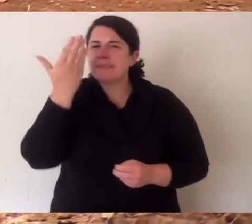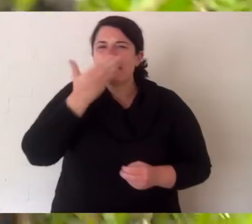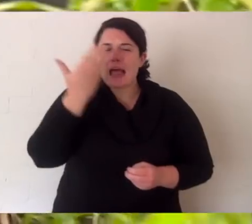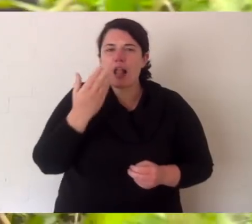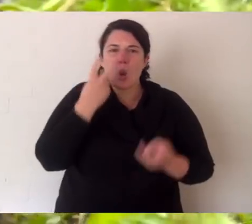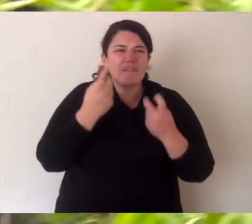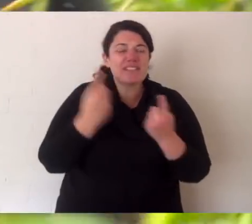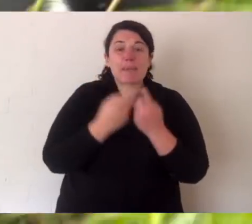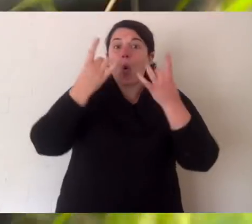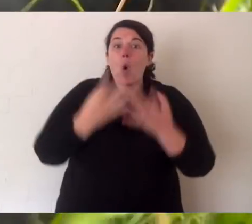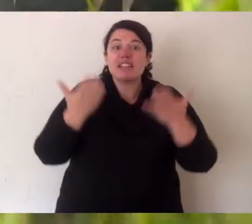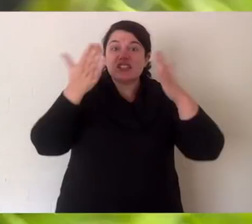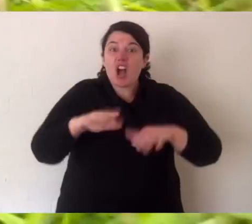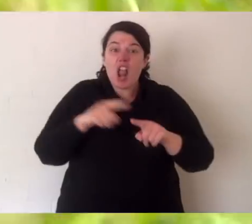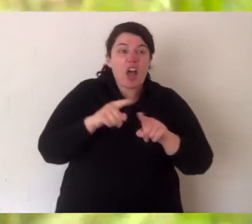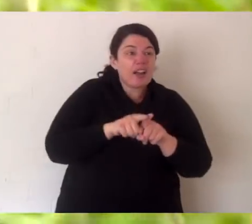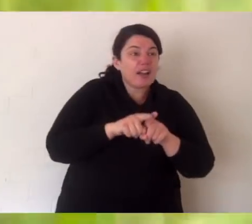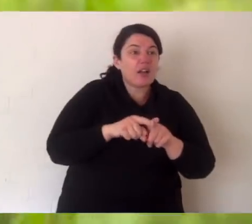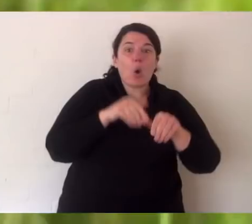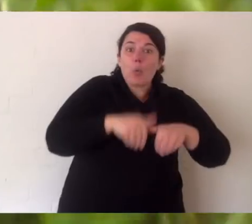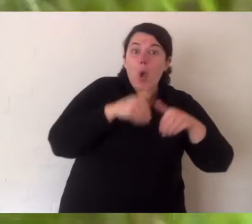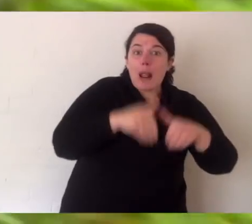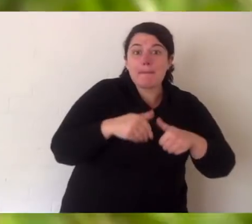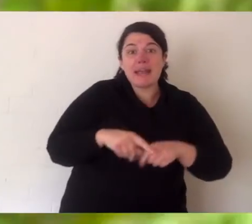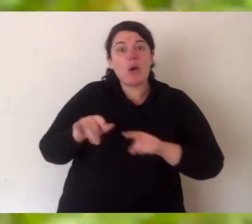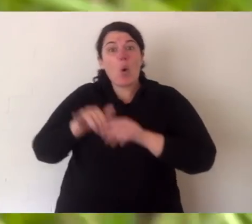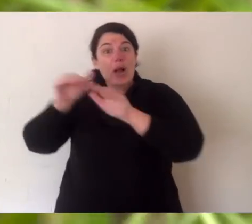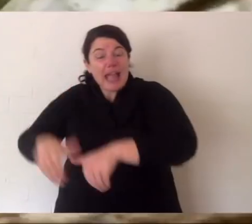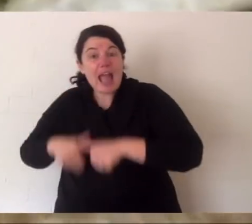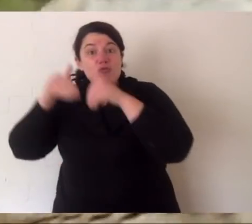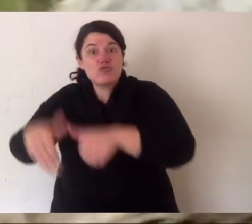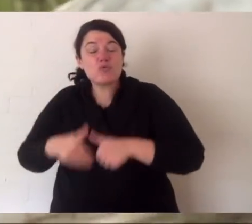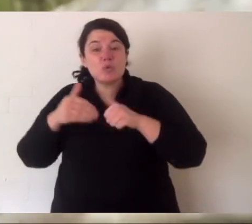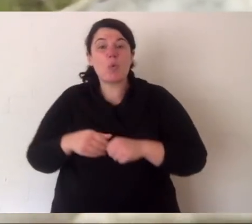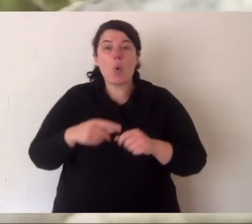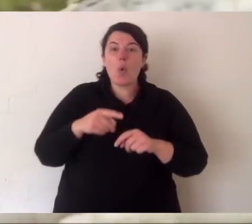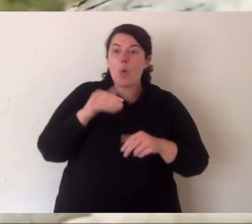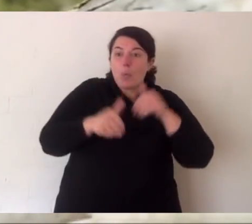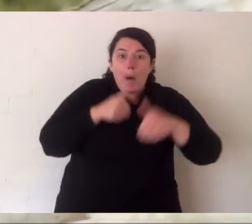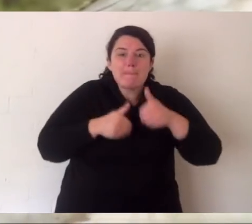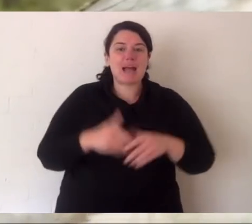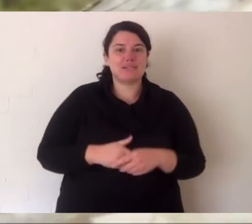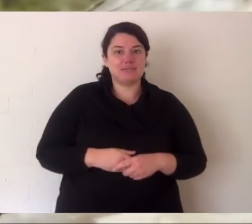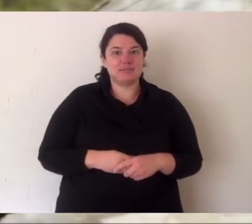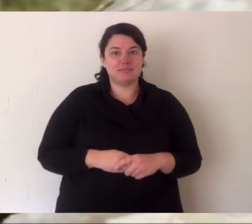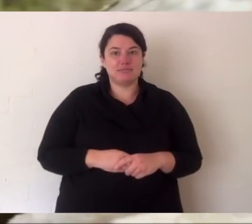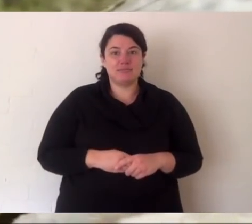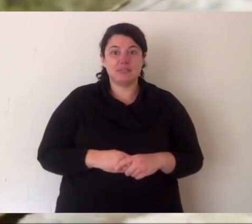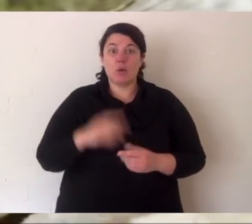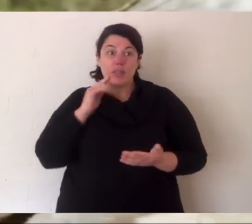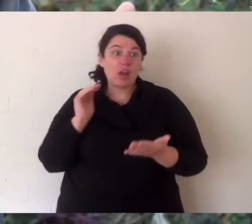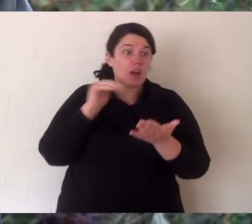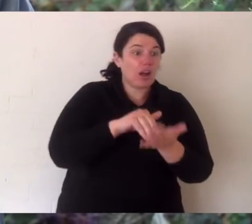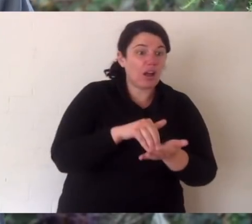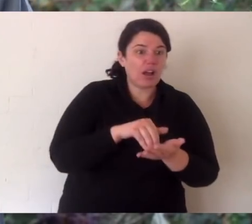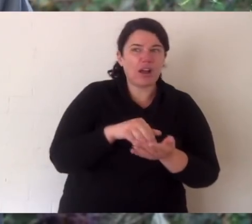think a devil goes around and it sniffs the air and it's looking for something that's already died like a small wallaby or a wombat or a kangaroo which